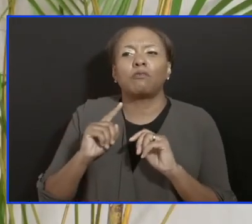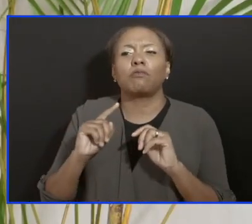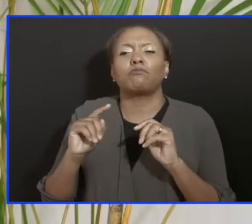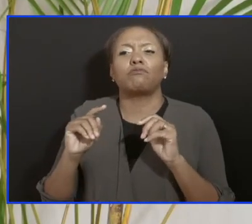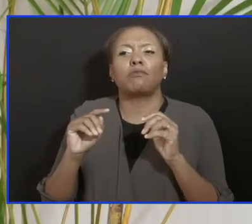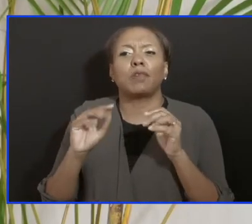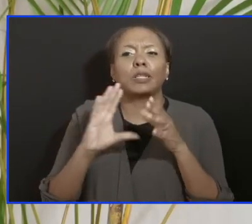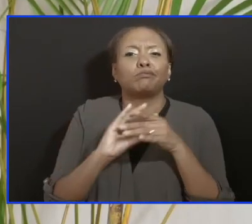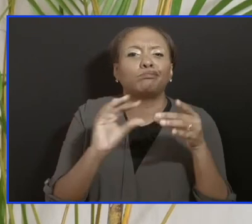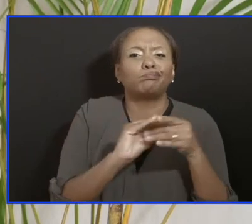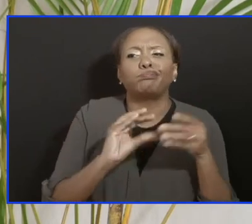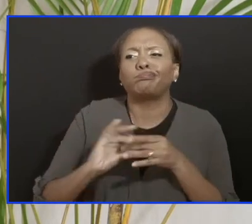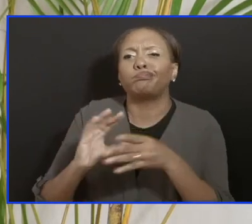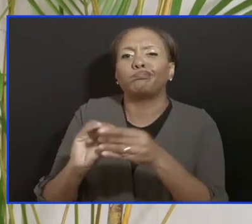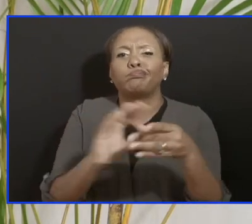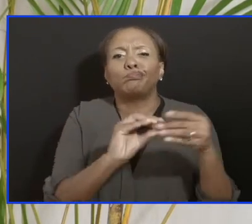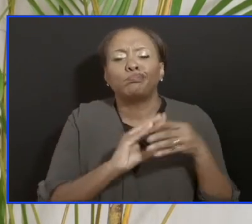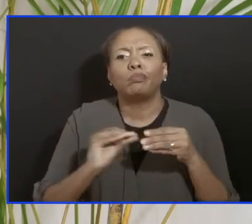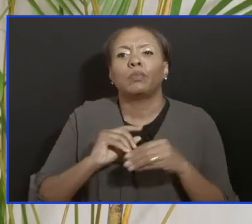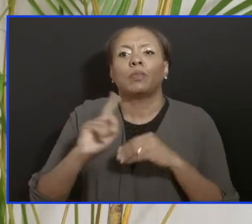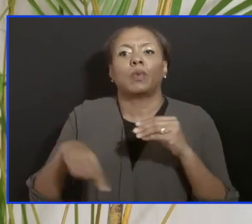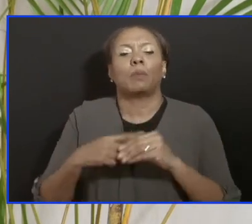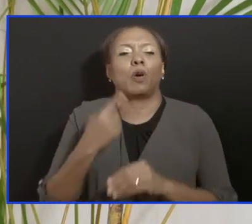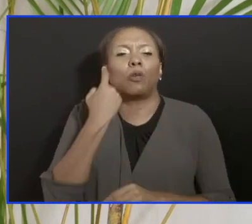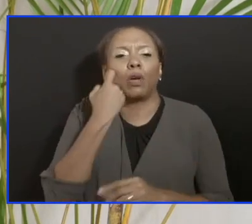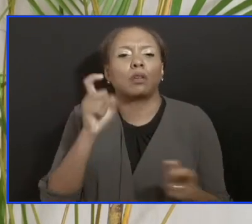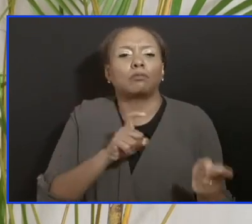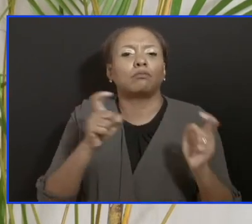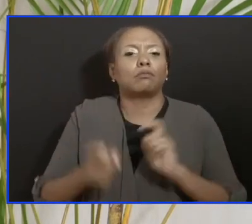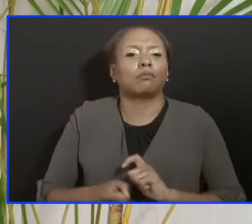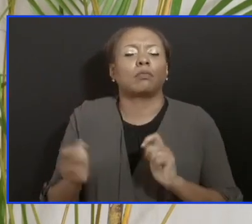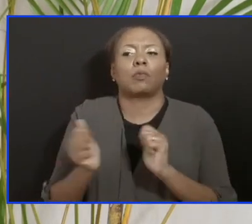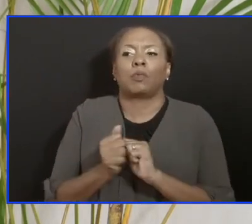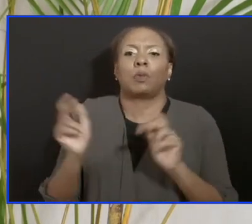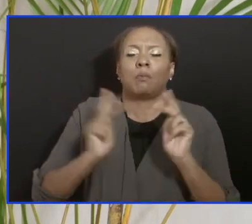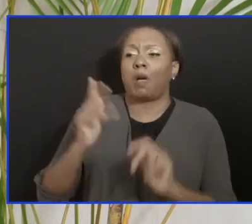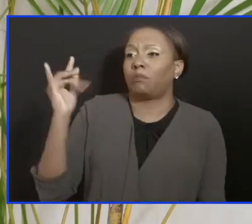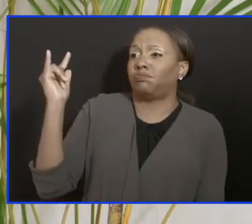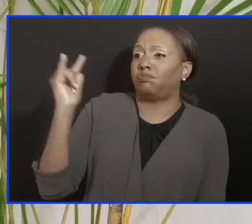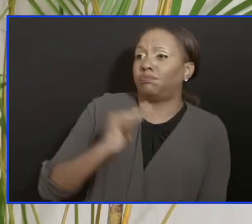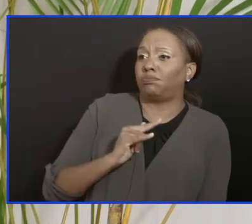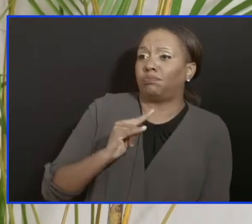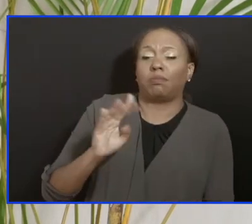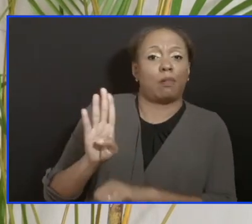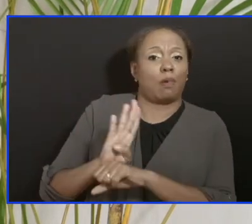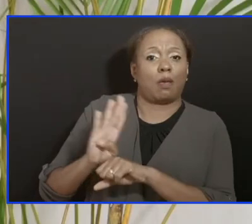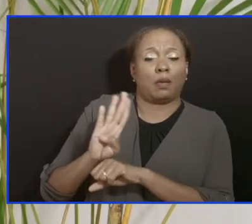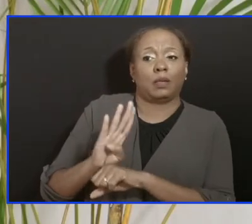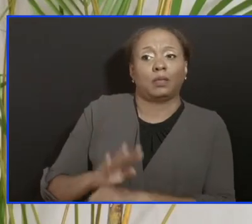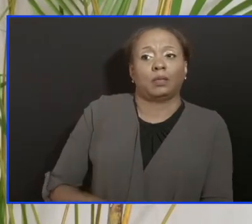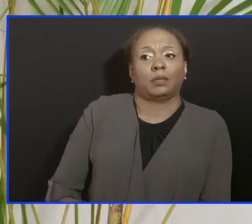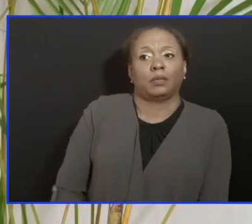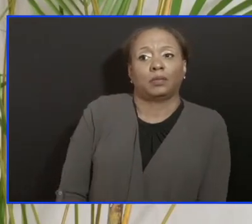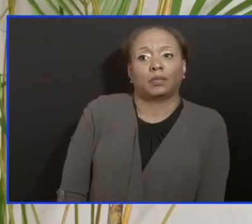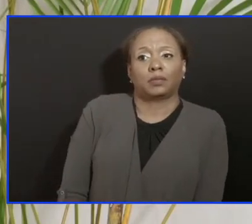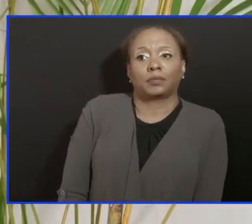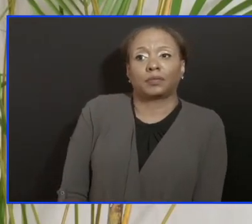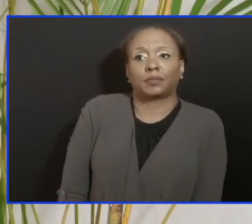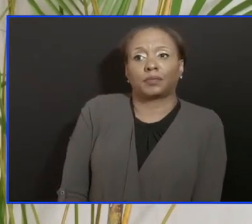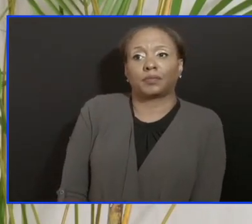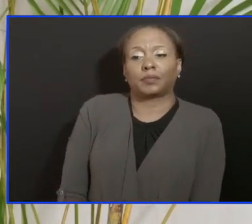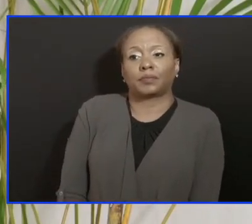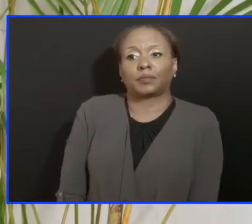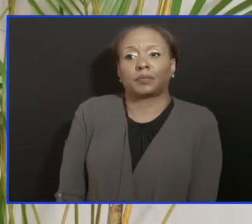recent change of the protocols for persons coming into Barbados. And I know that after